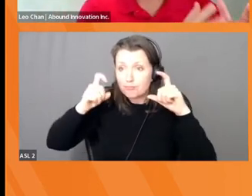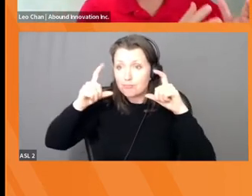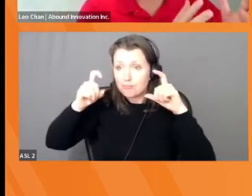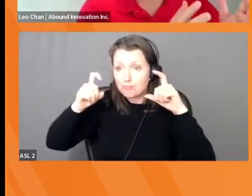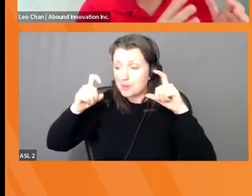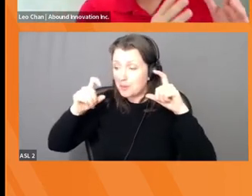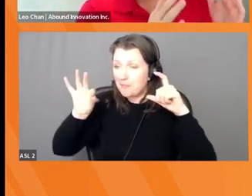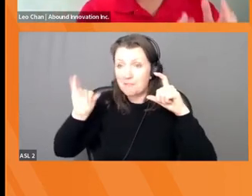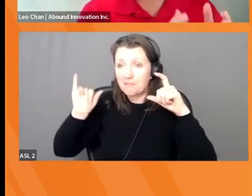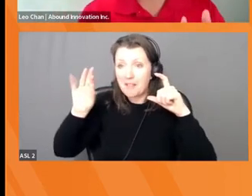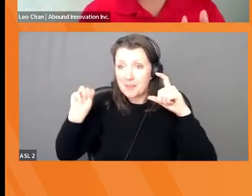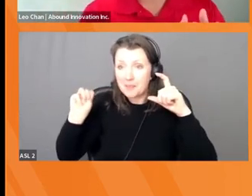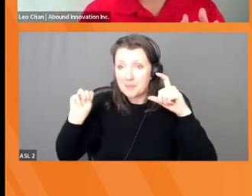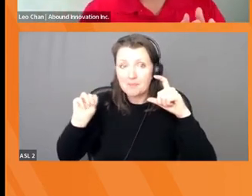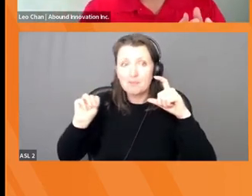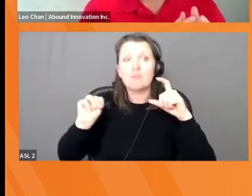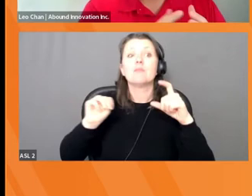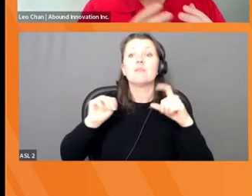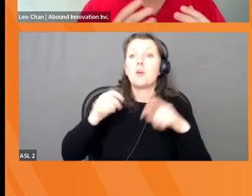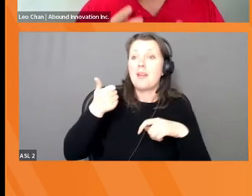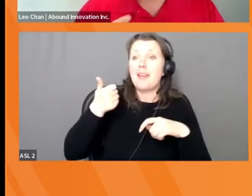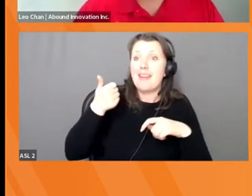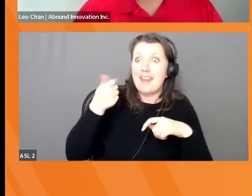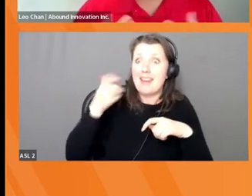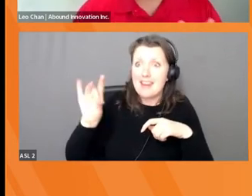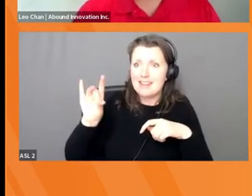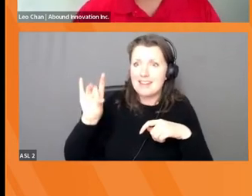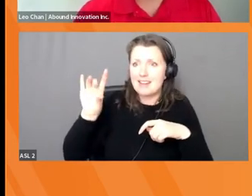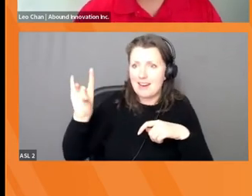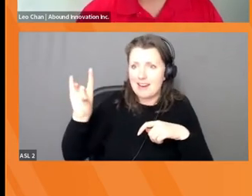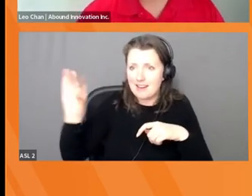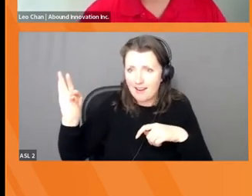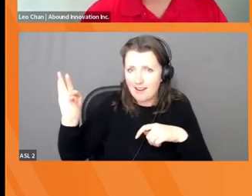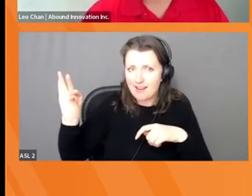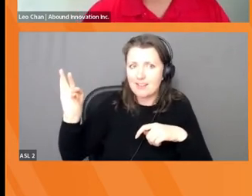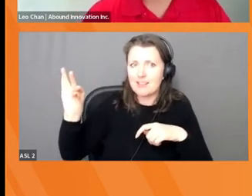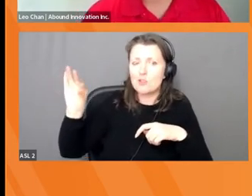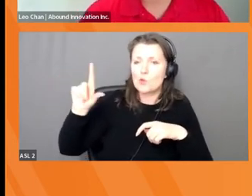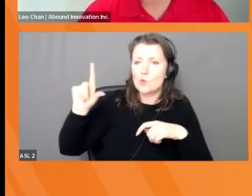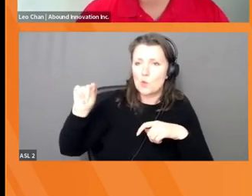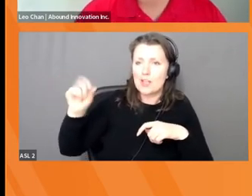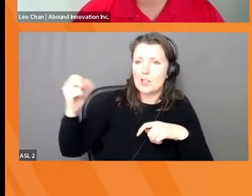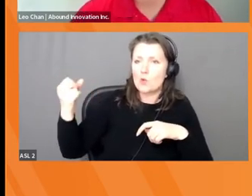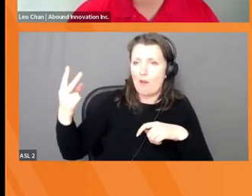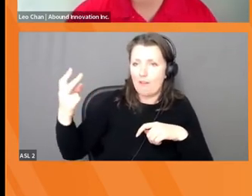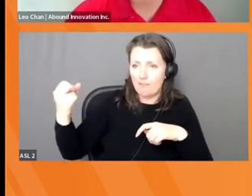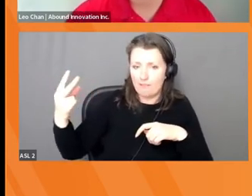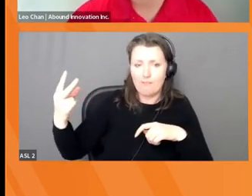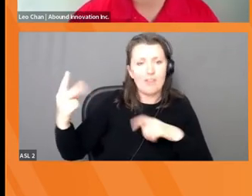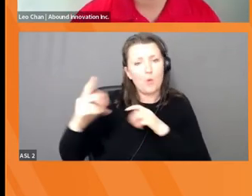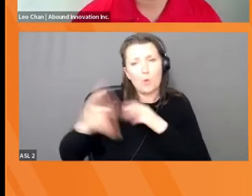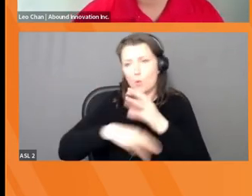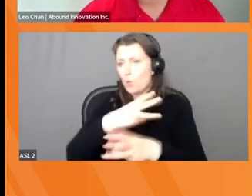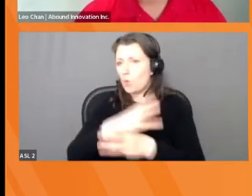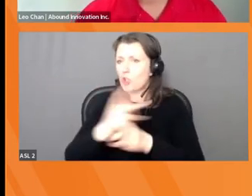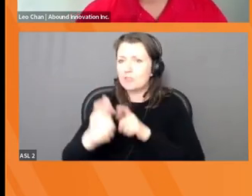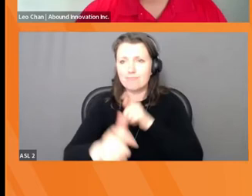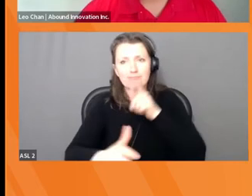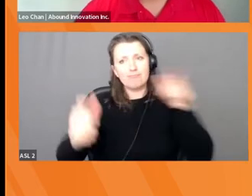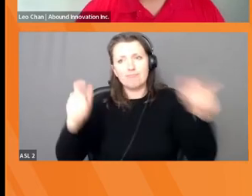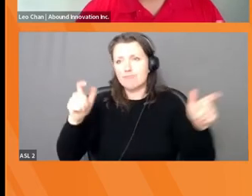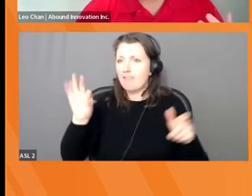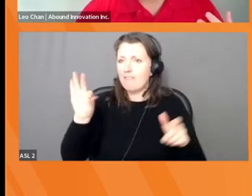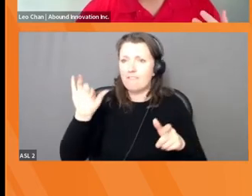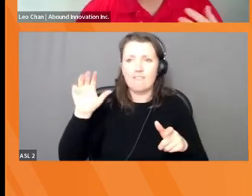1889 to 2012. And they were the world's largest film company. And they could not keep up with the digital revolution. They